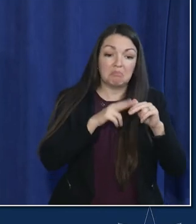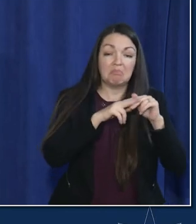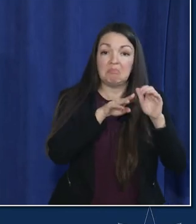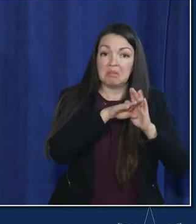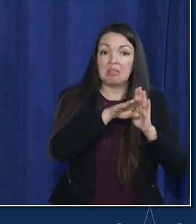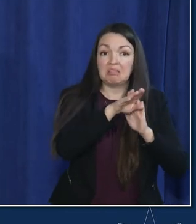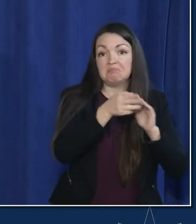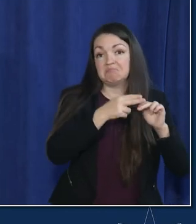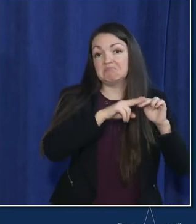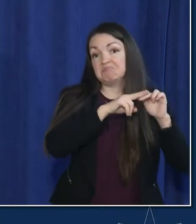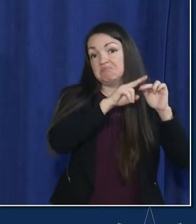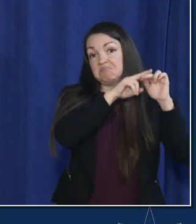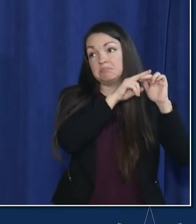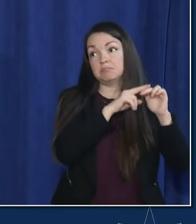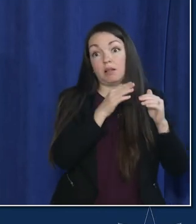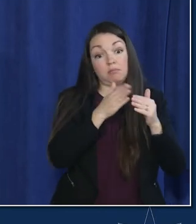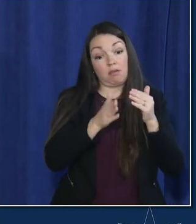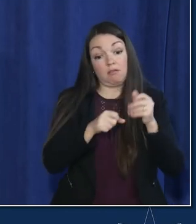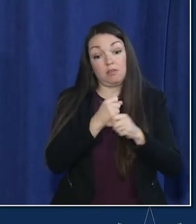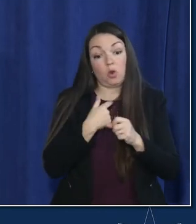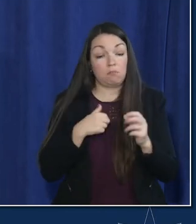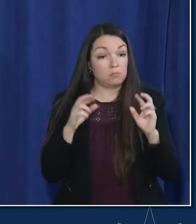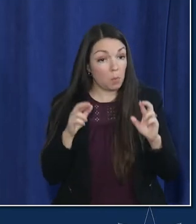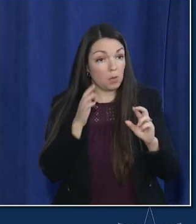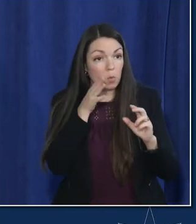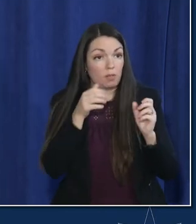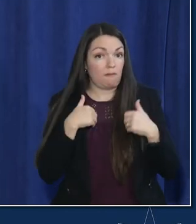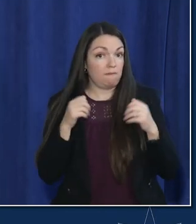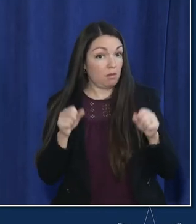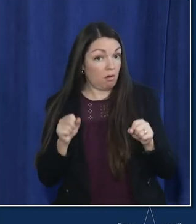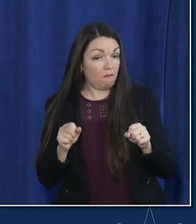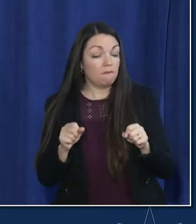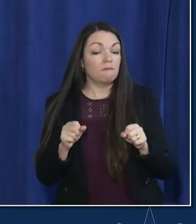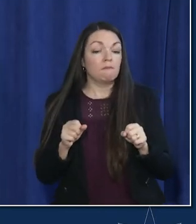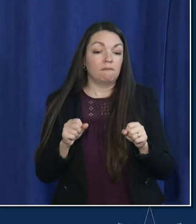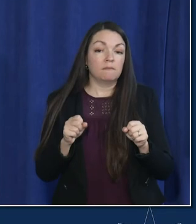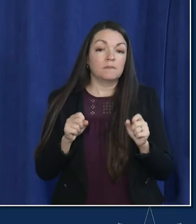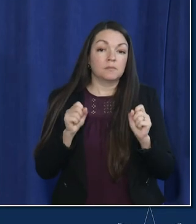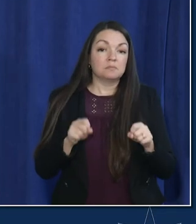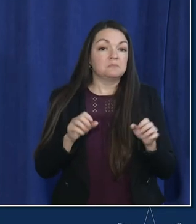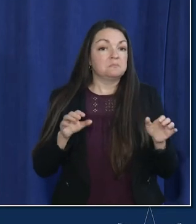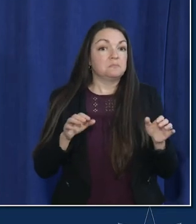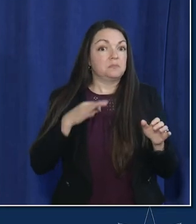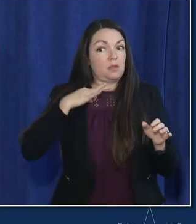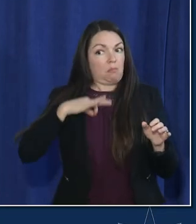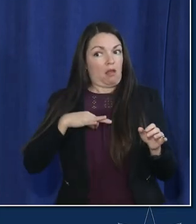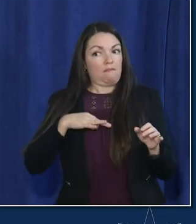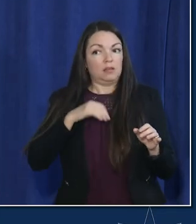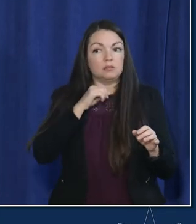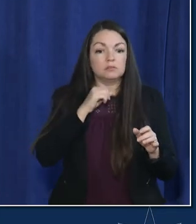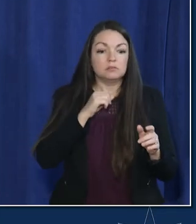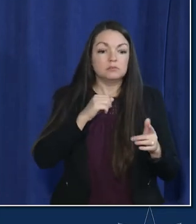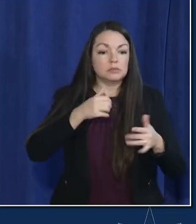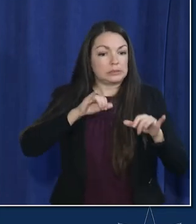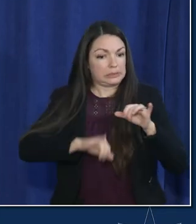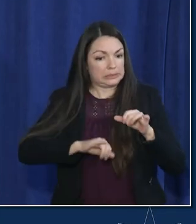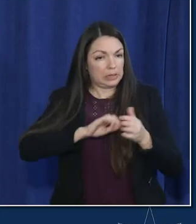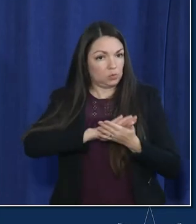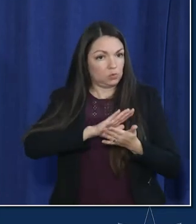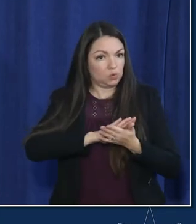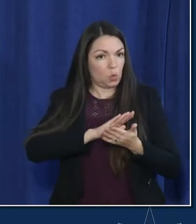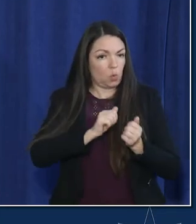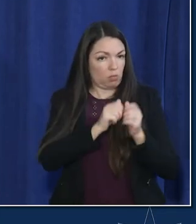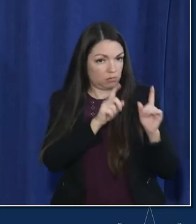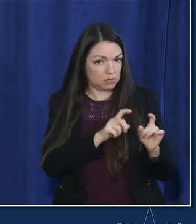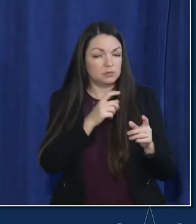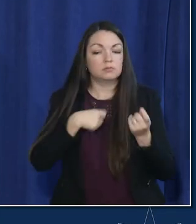is that as we get to the end of the year we have the capacity with low cases that this will really help us benefit it so that we're not seeing such high numbers of quarantine uh but it's